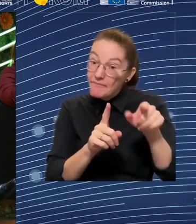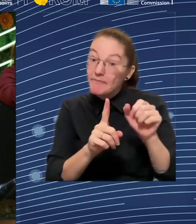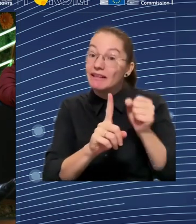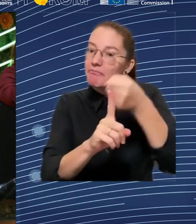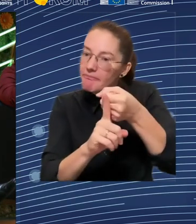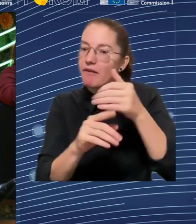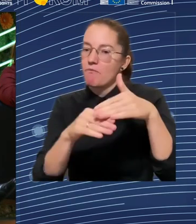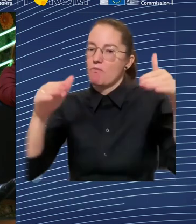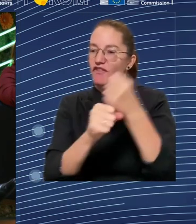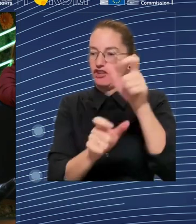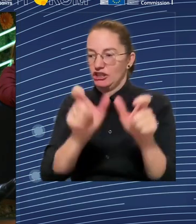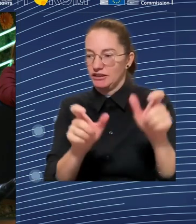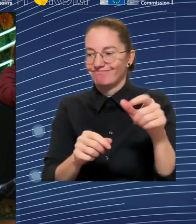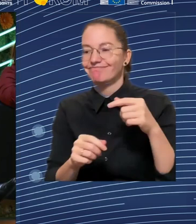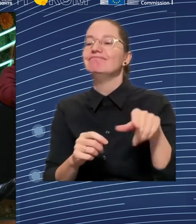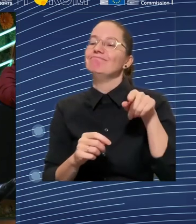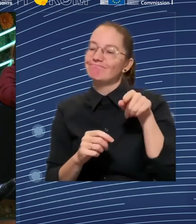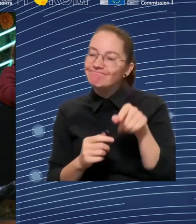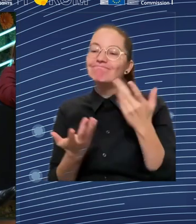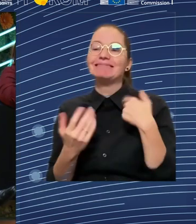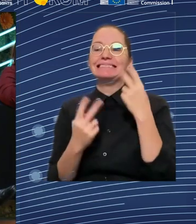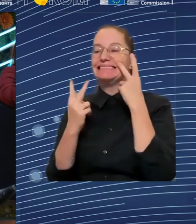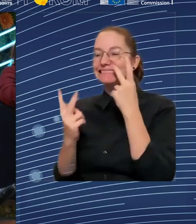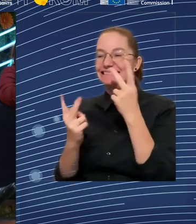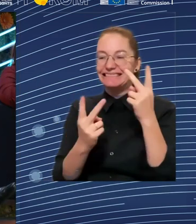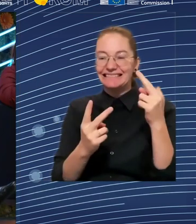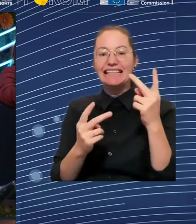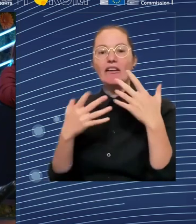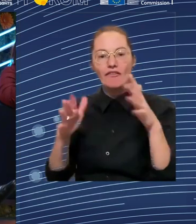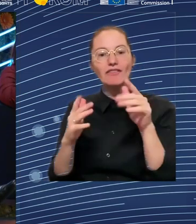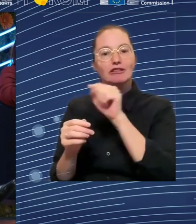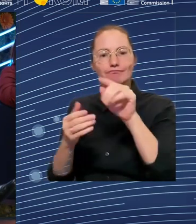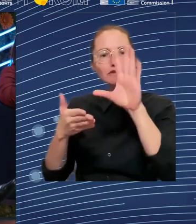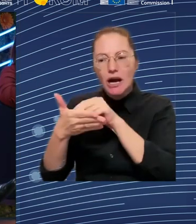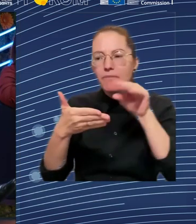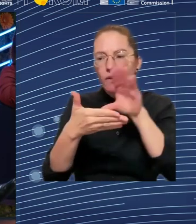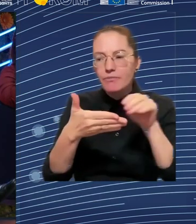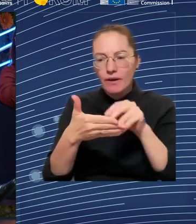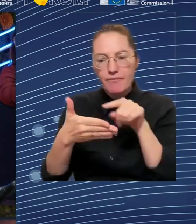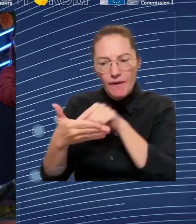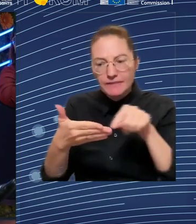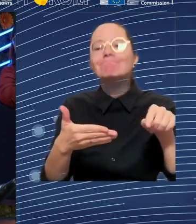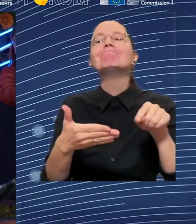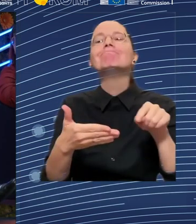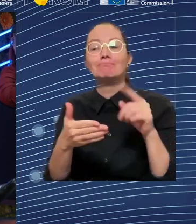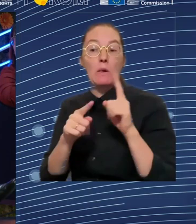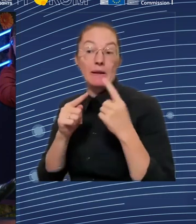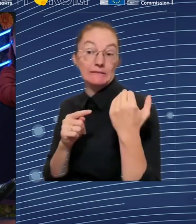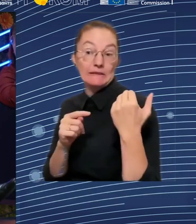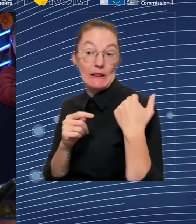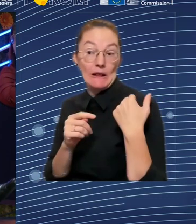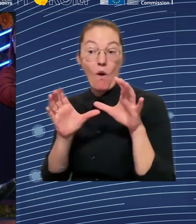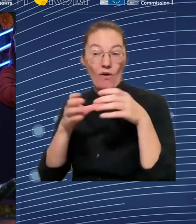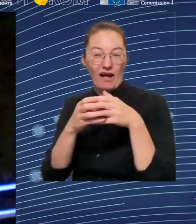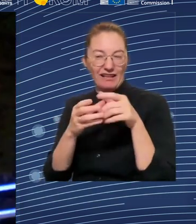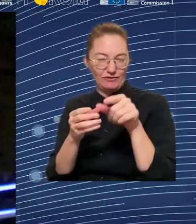with AI tools that can actually leave them behind. But it also slows down the adoption of AI with negative